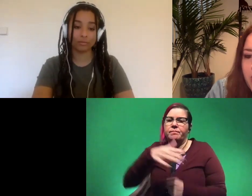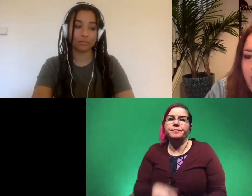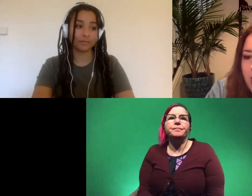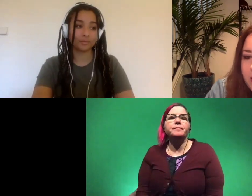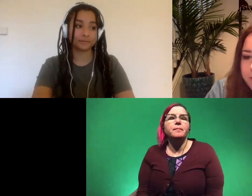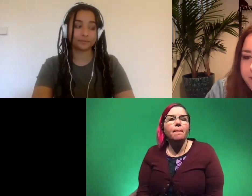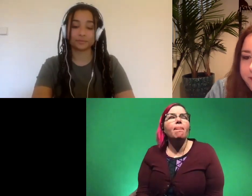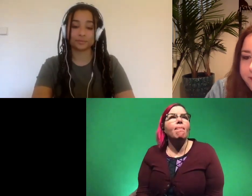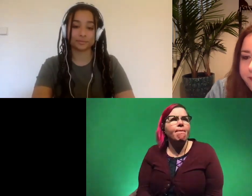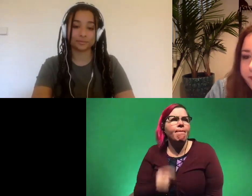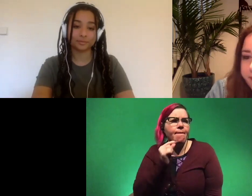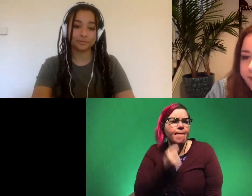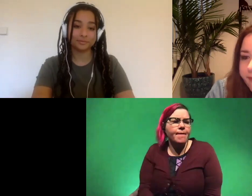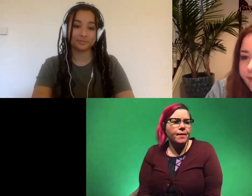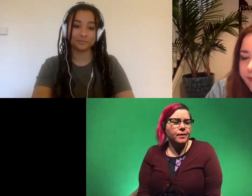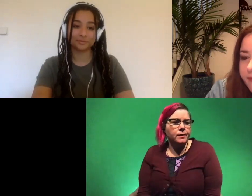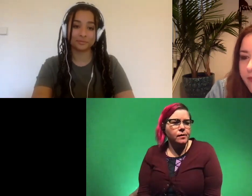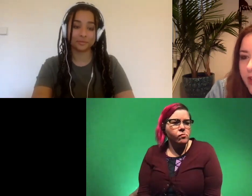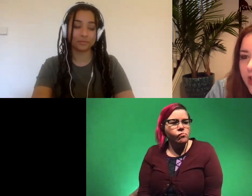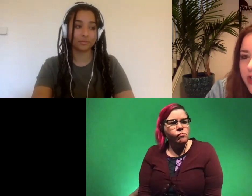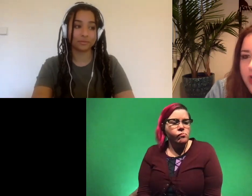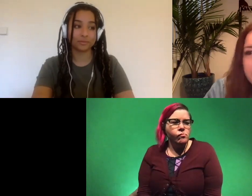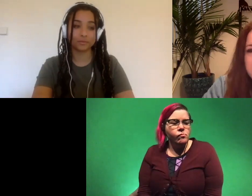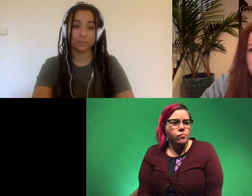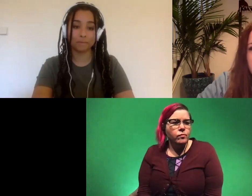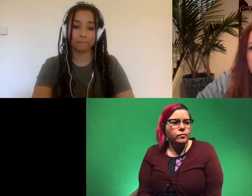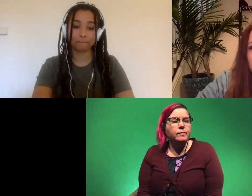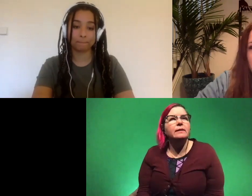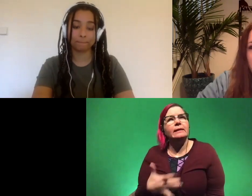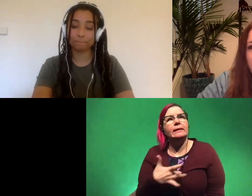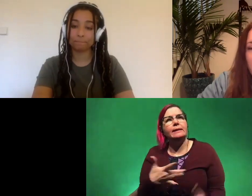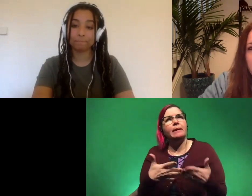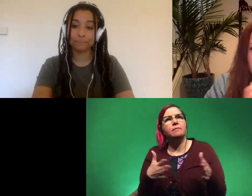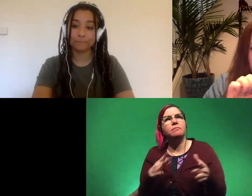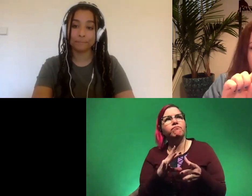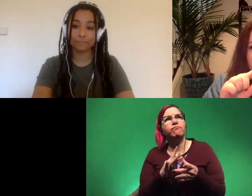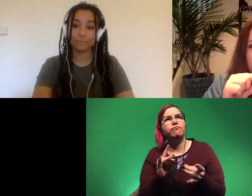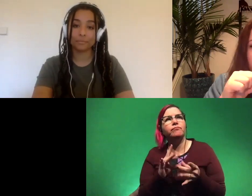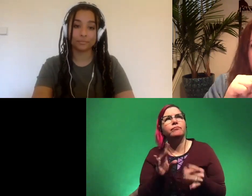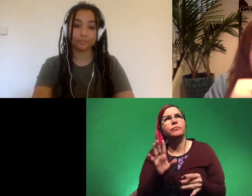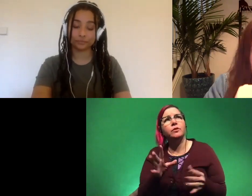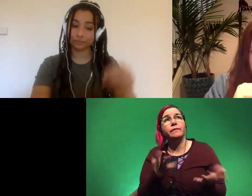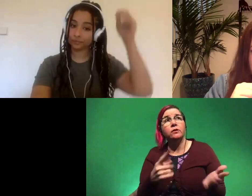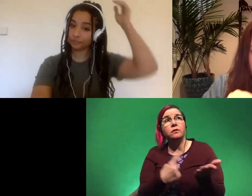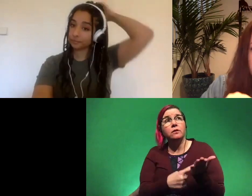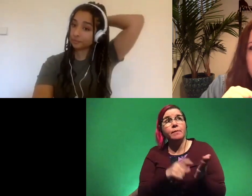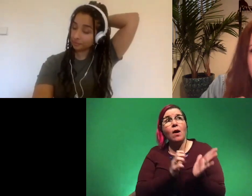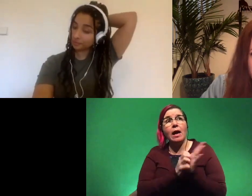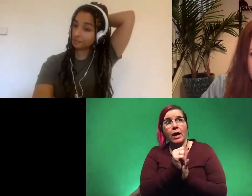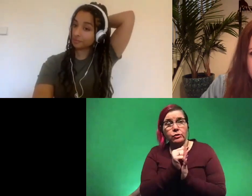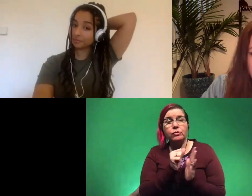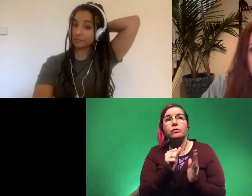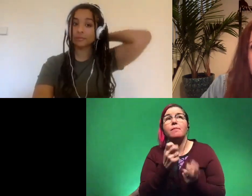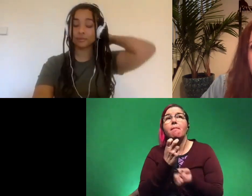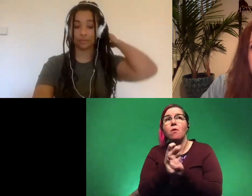cool um hmm generally speaking like okay so we've talked about cancer we've talked about